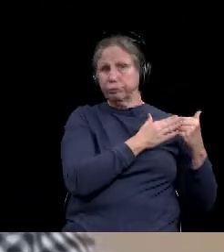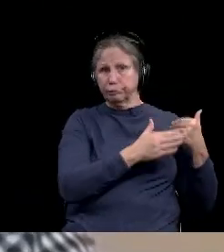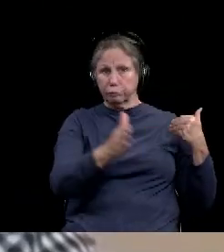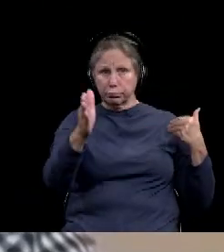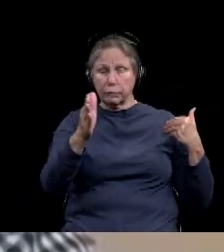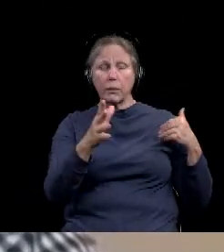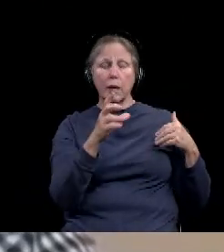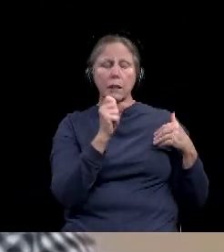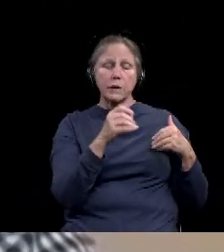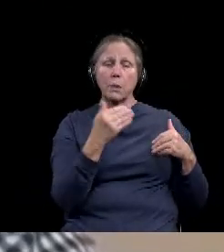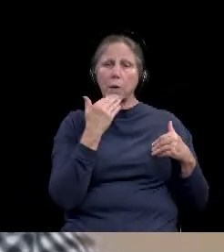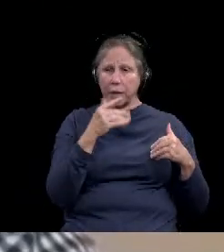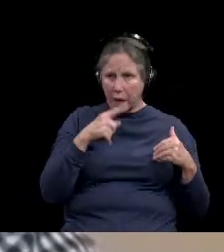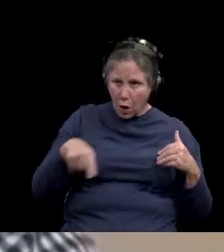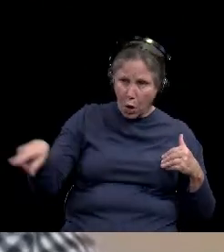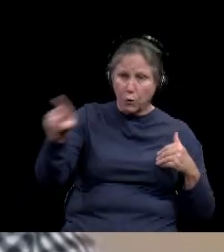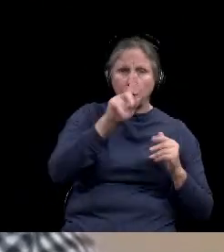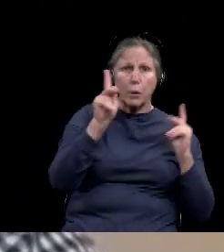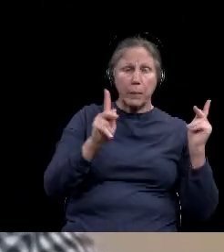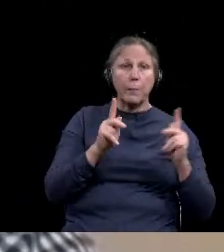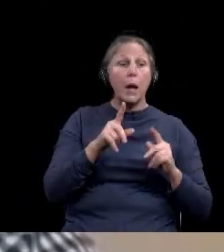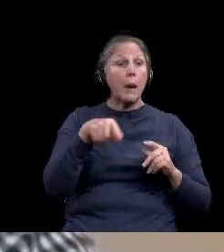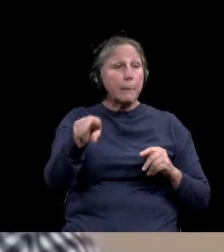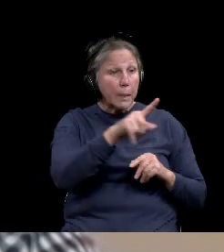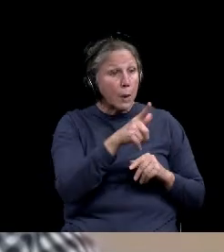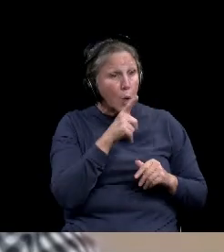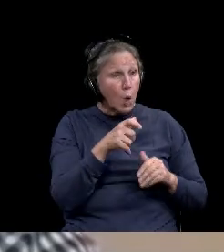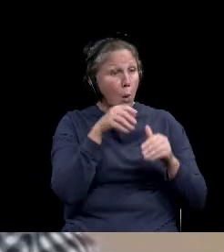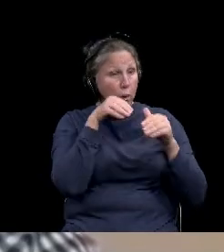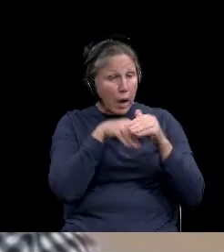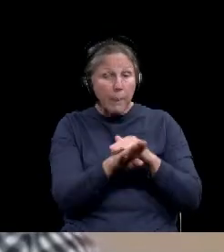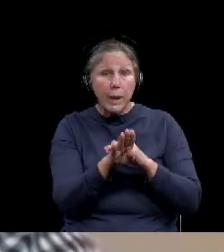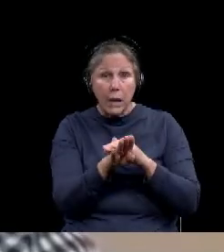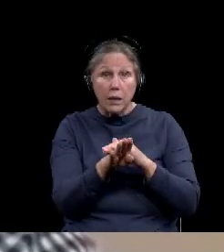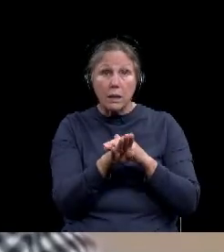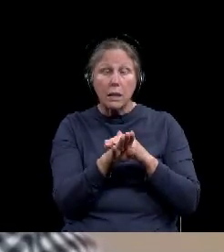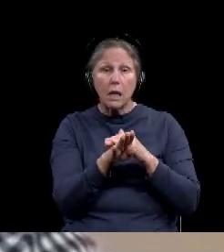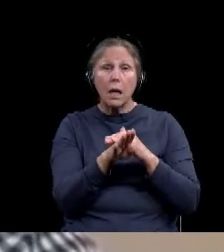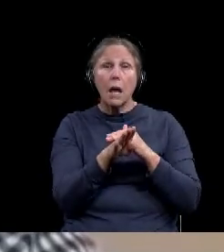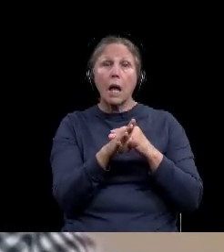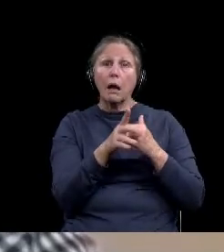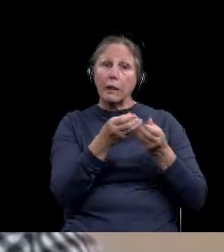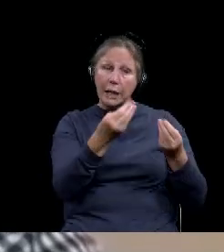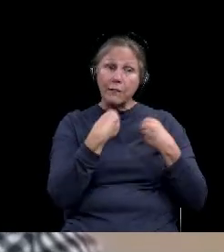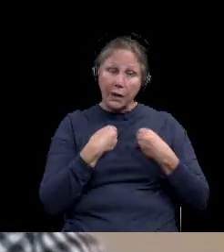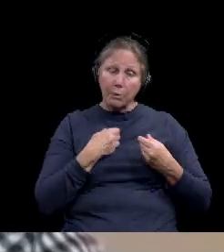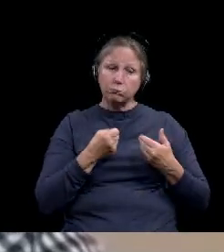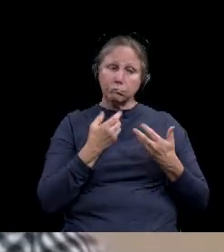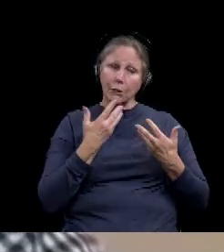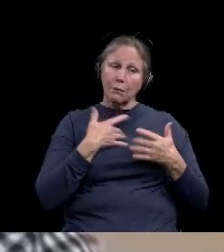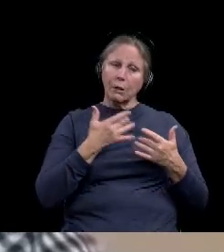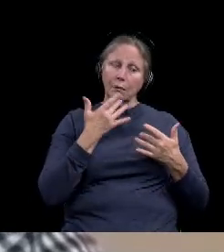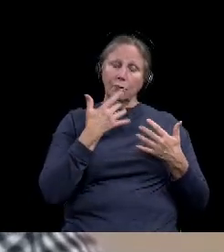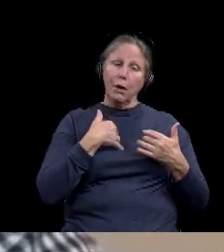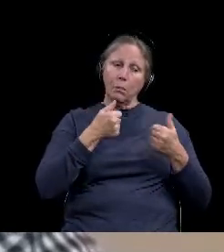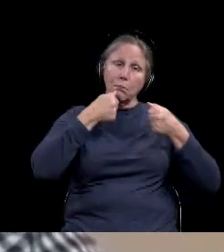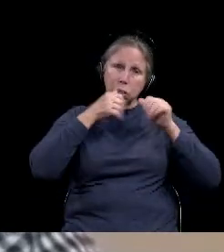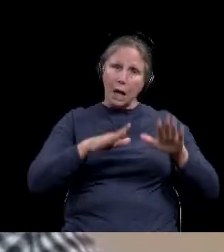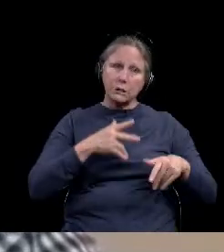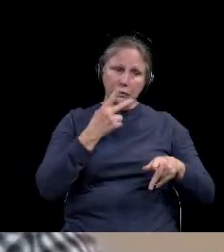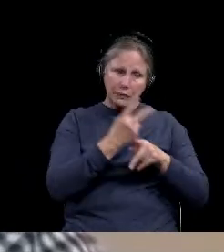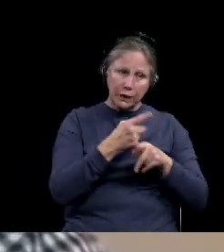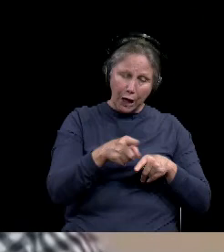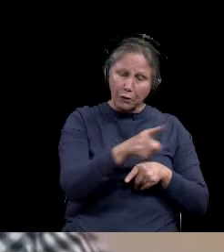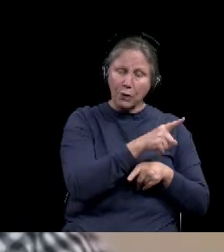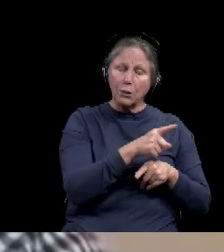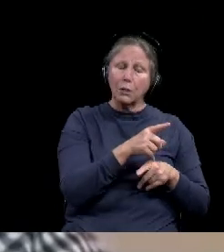just want to thank them and our, our, you know, patients for coming in and, uh, kind of blessing us to take care of them. Um, I very much agree